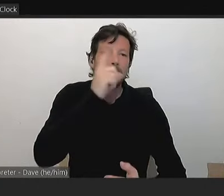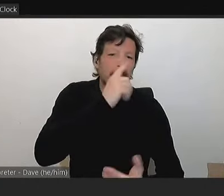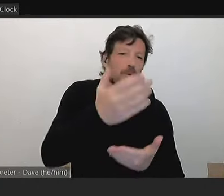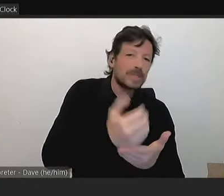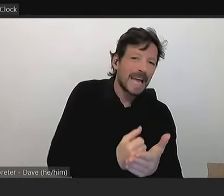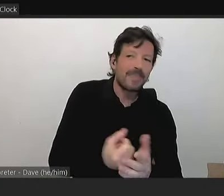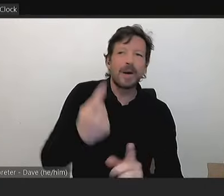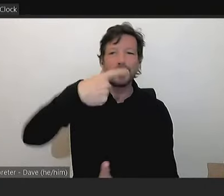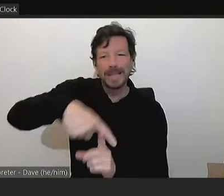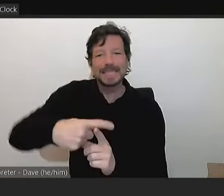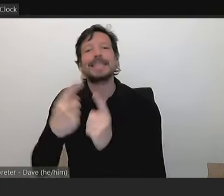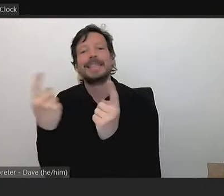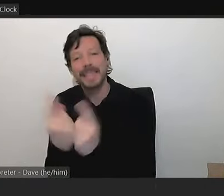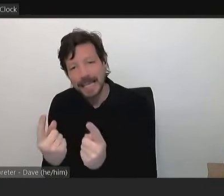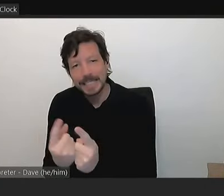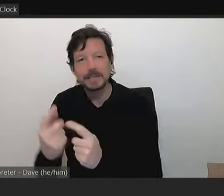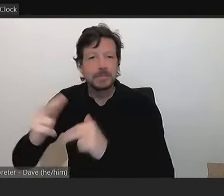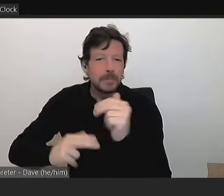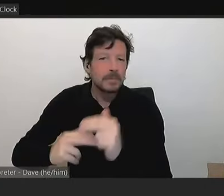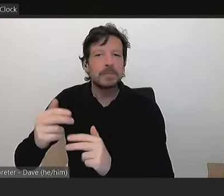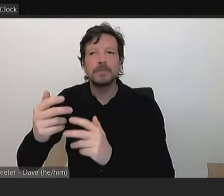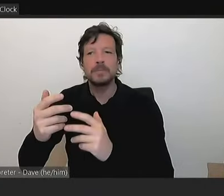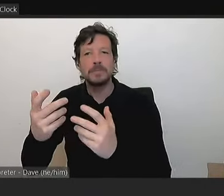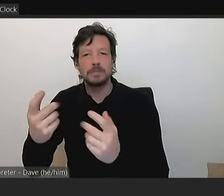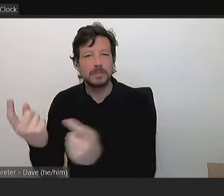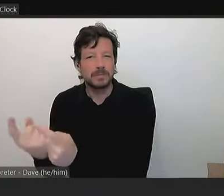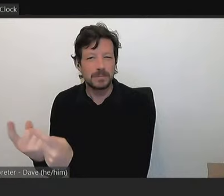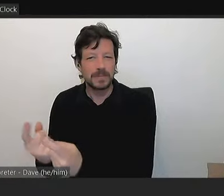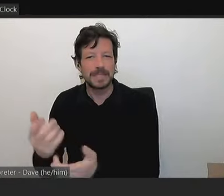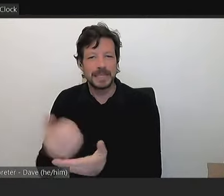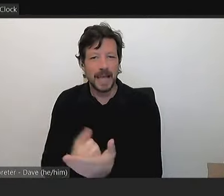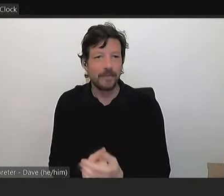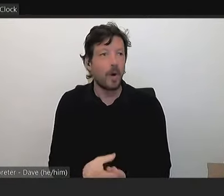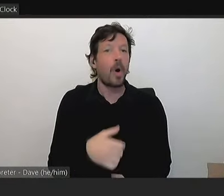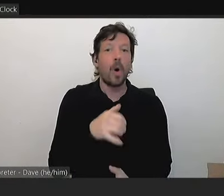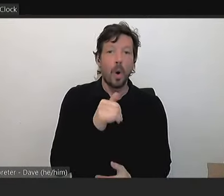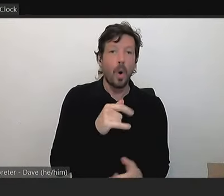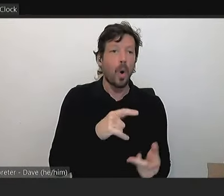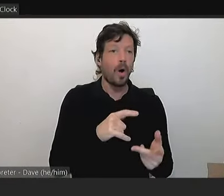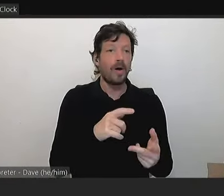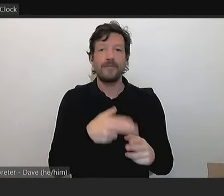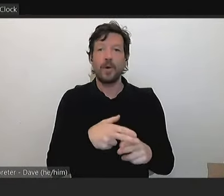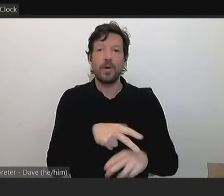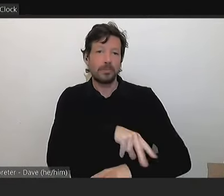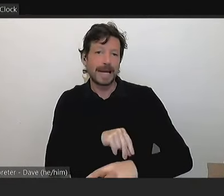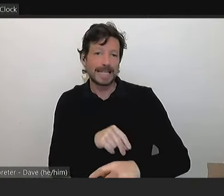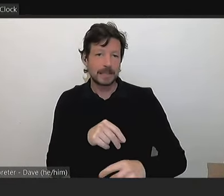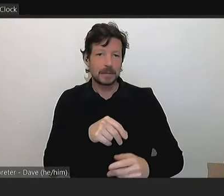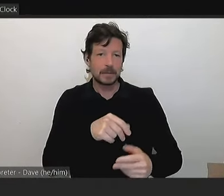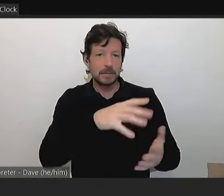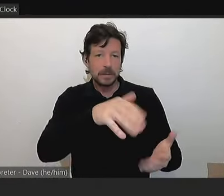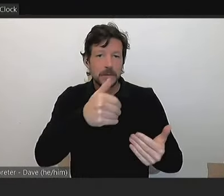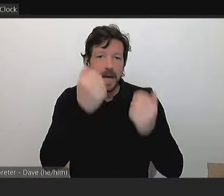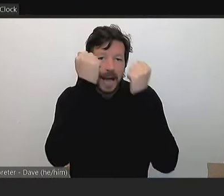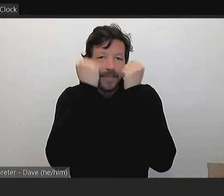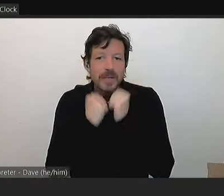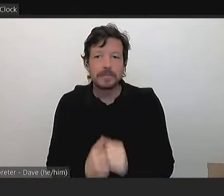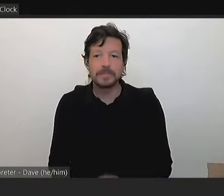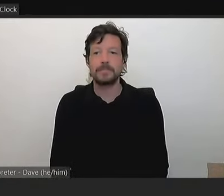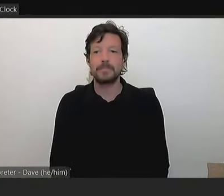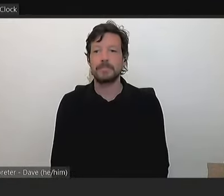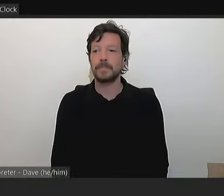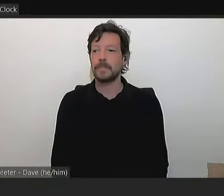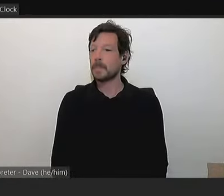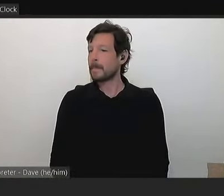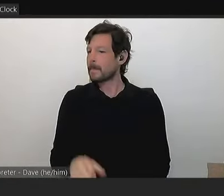or for enforcement activities which rely on collecting suitable evidence. And in regards to question three,